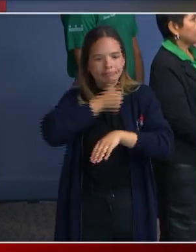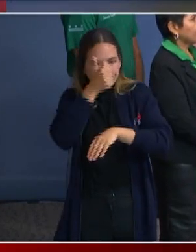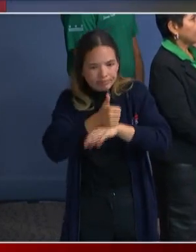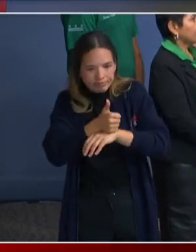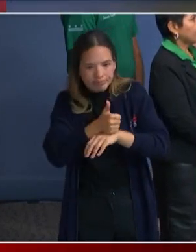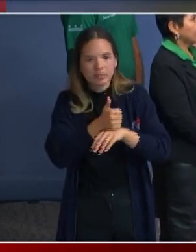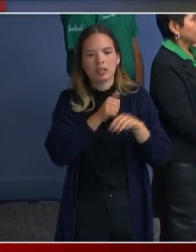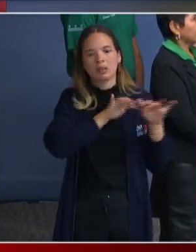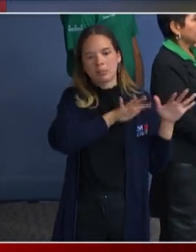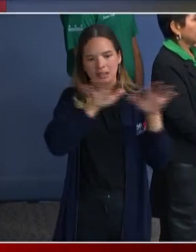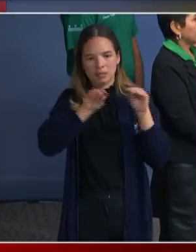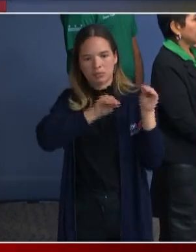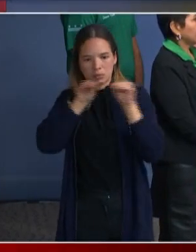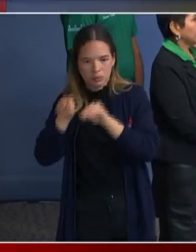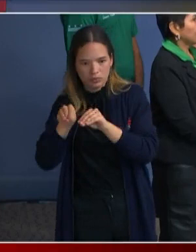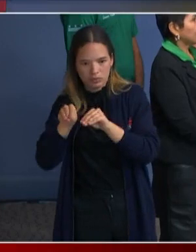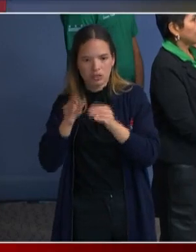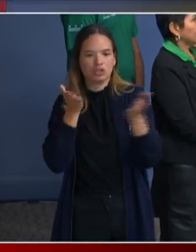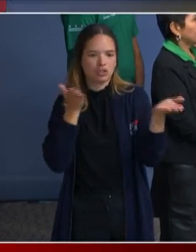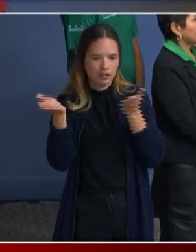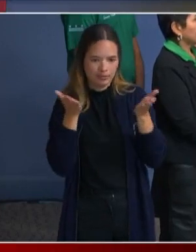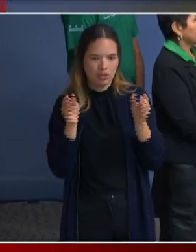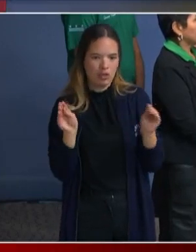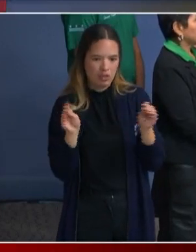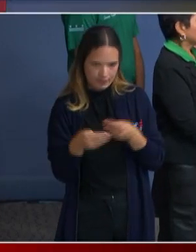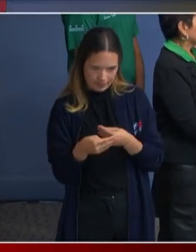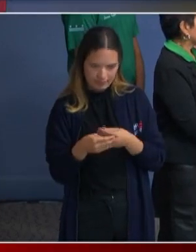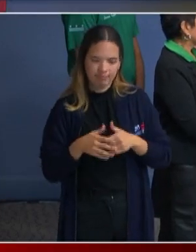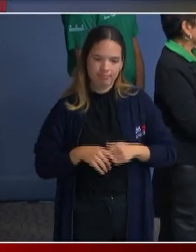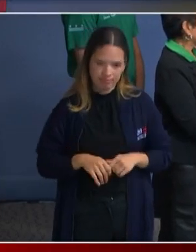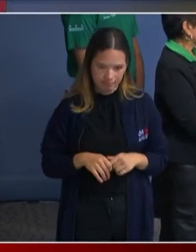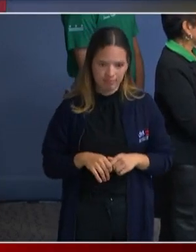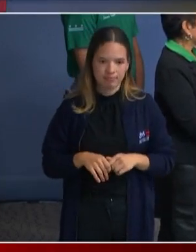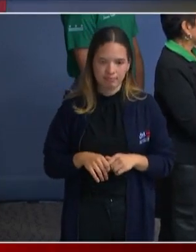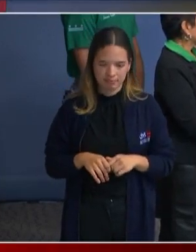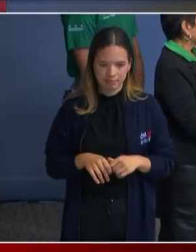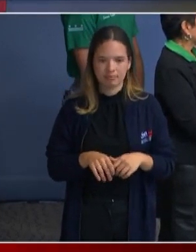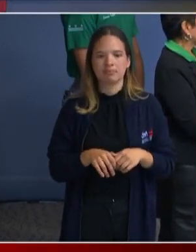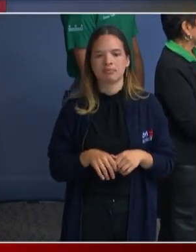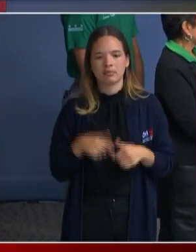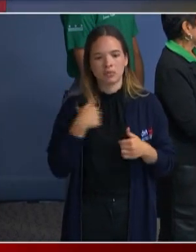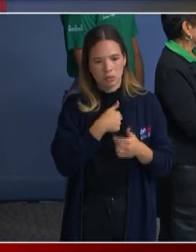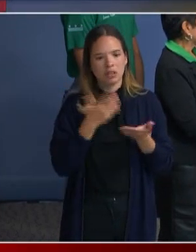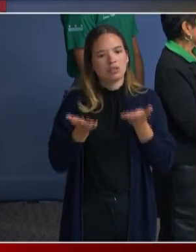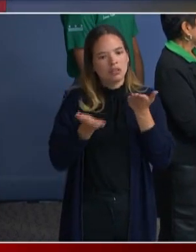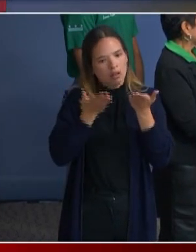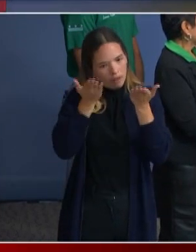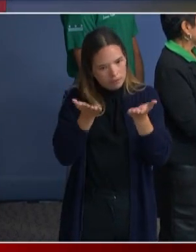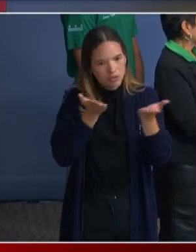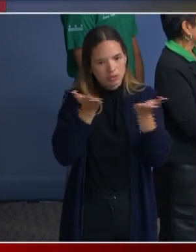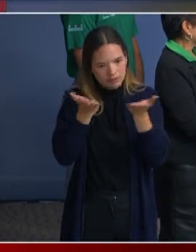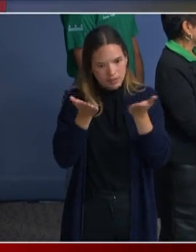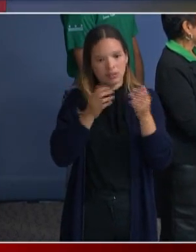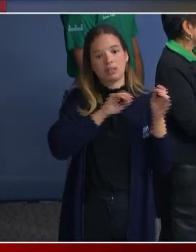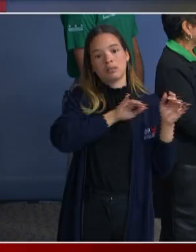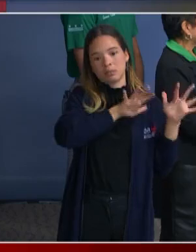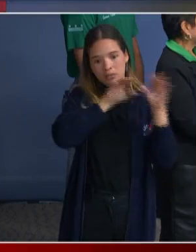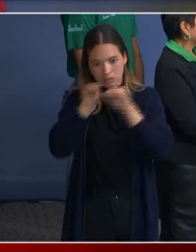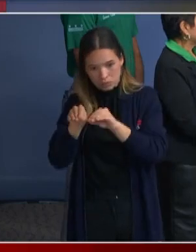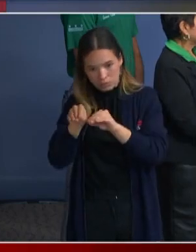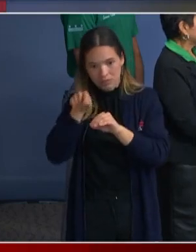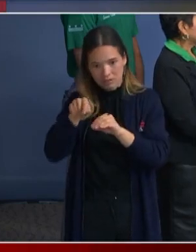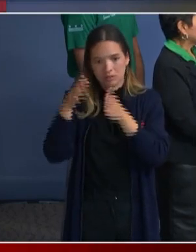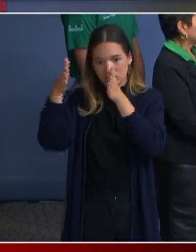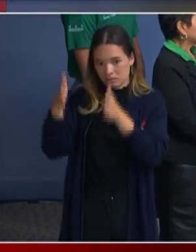with DHS and direct the department to provide services and supports to migrants arriving from the southern